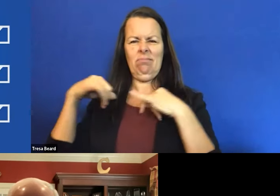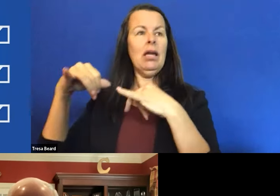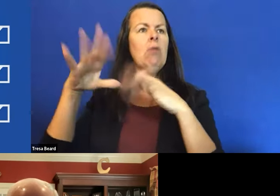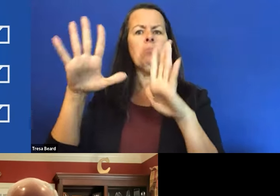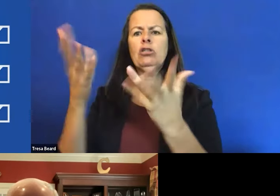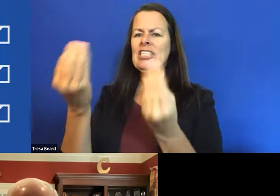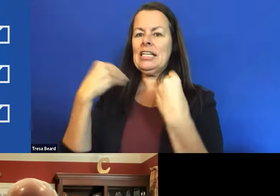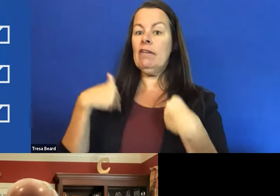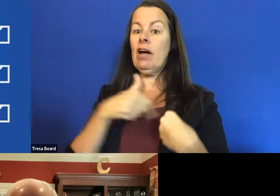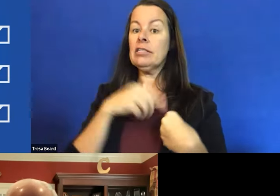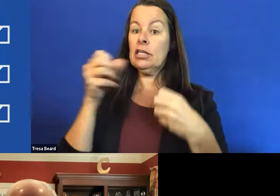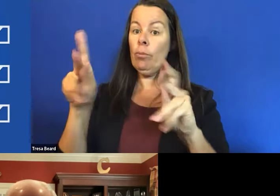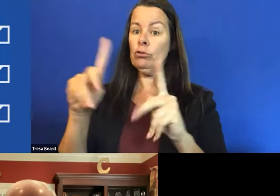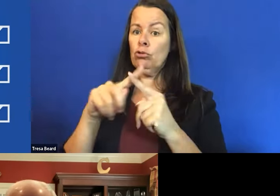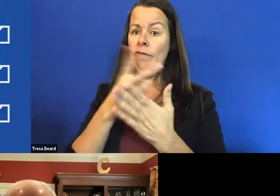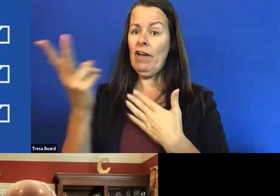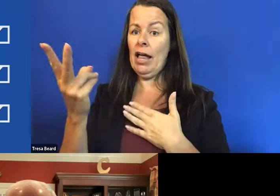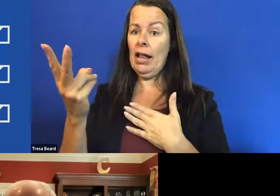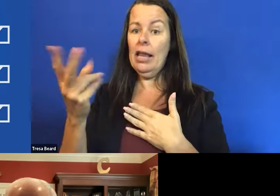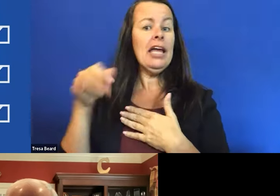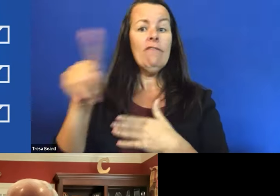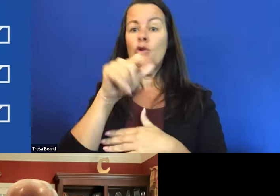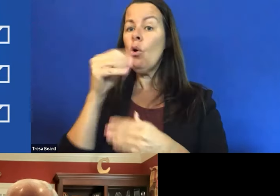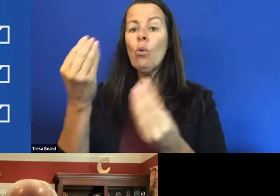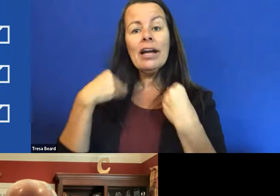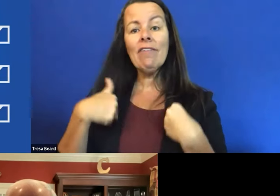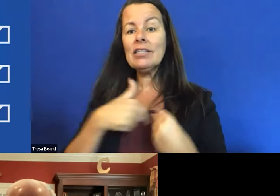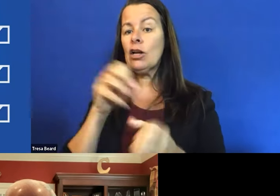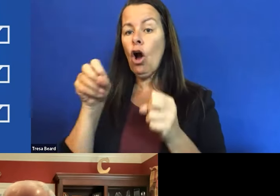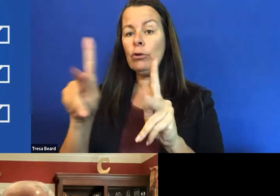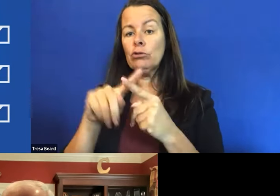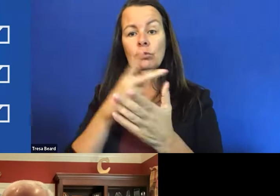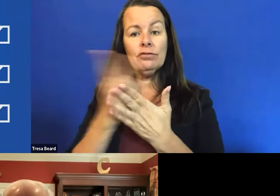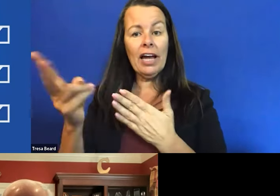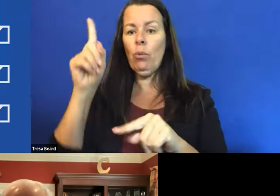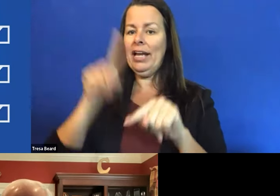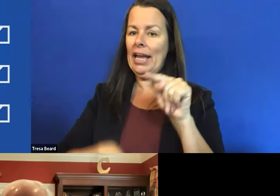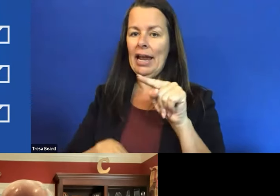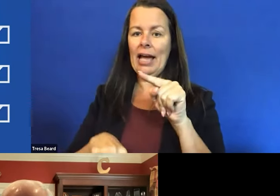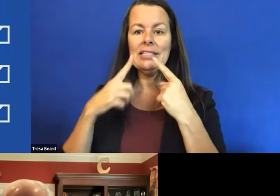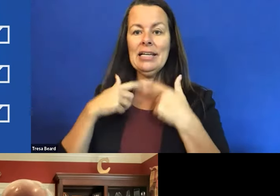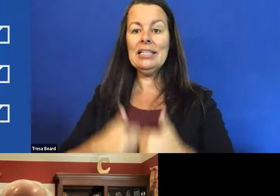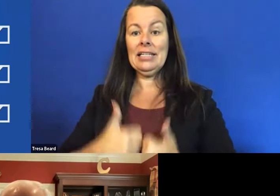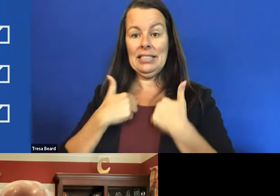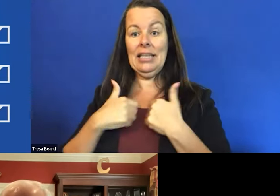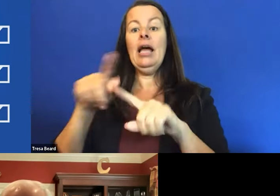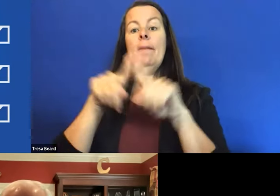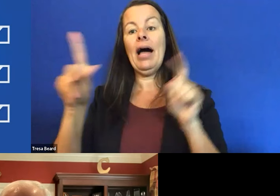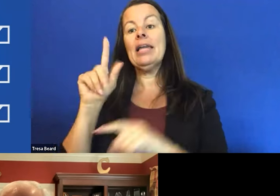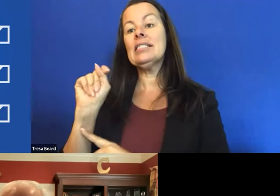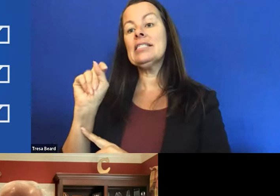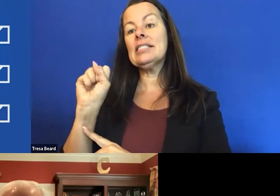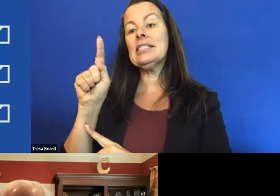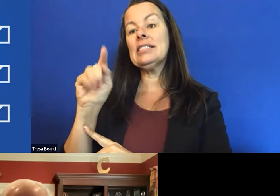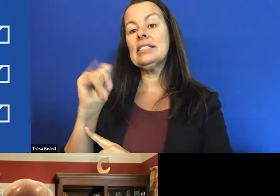opportunity to fail. If you don't give us the opportunity to fail, we can't succeed. But stigma becomes the big issue. And how do you eliminate